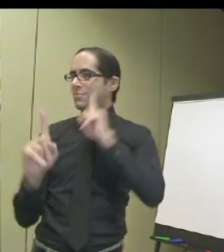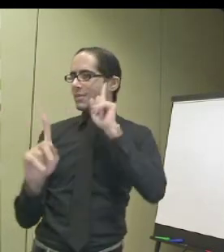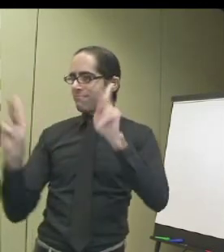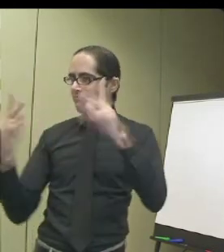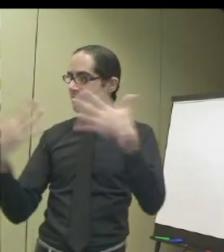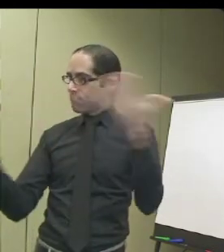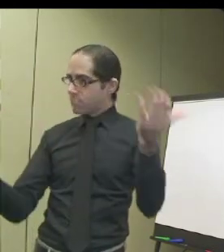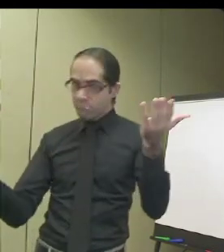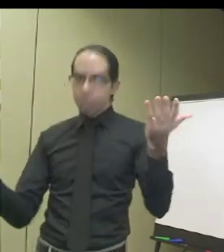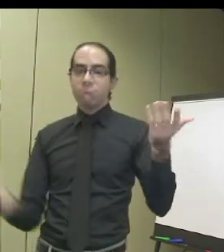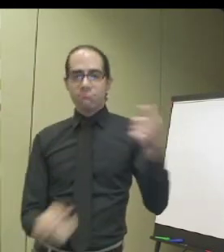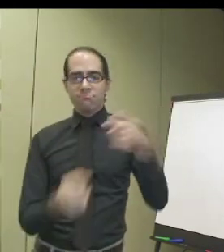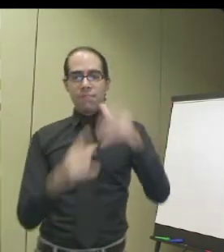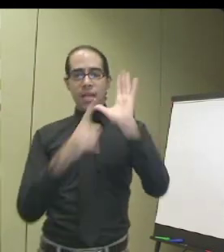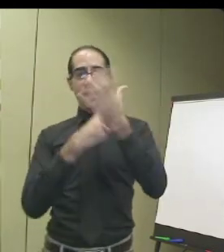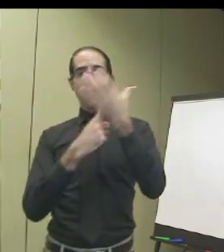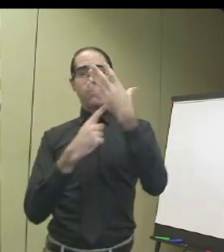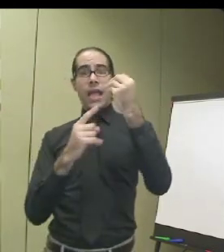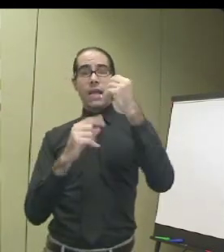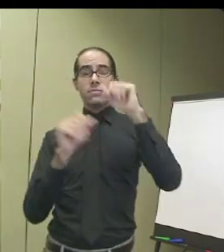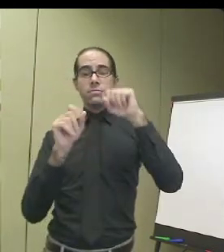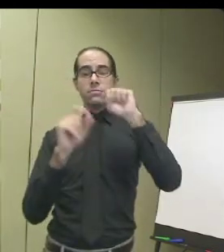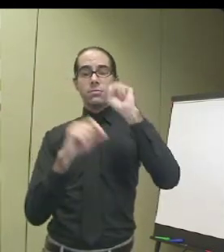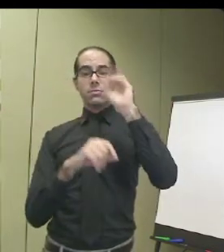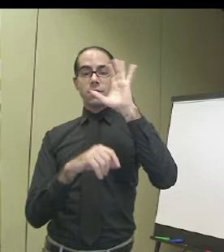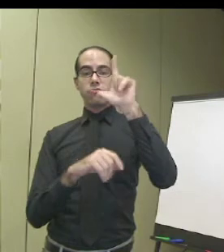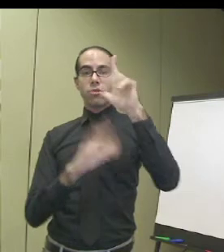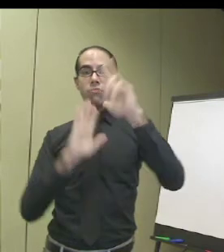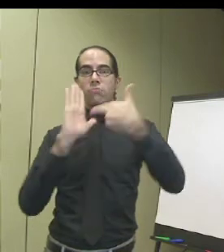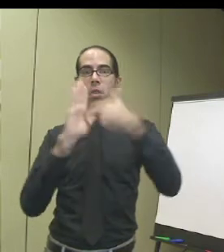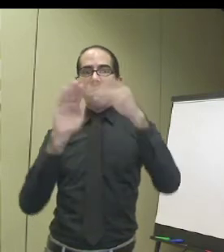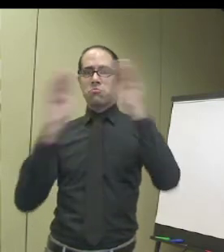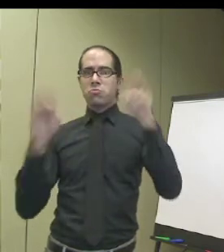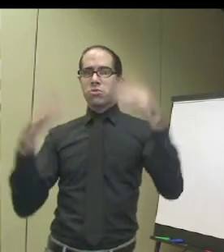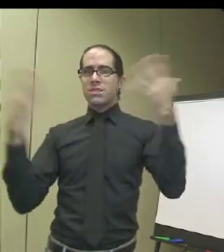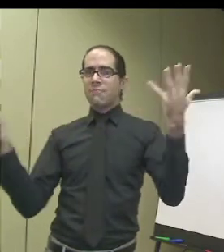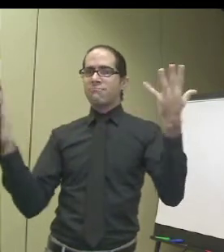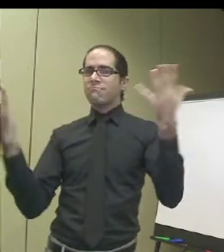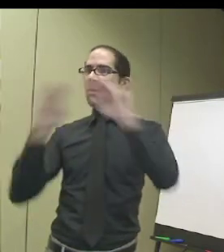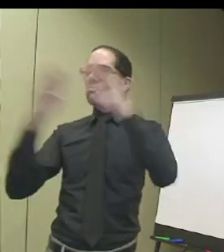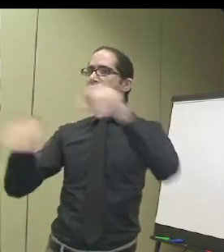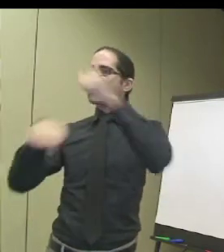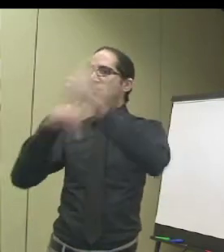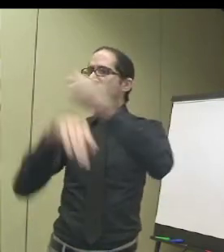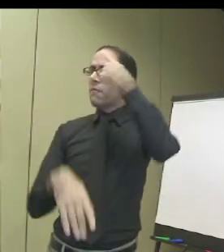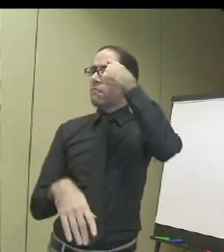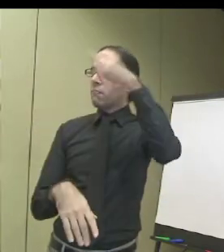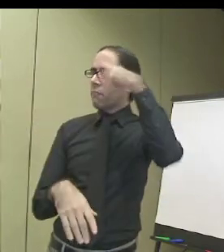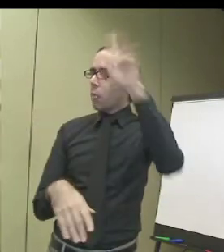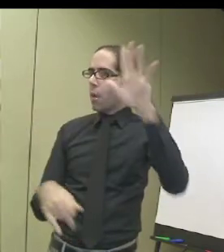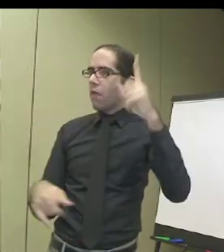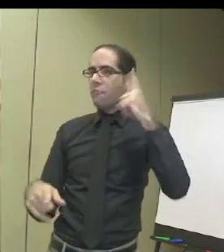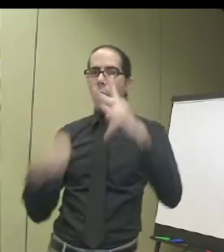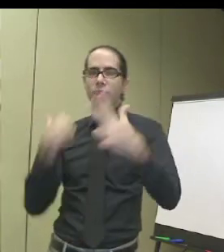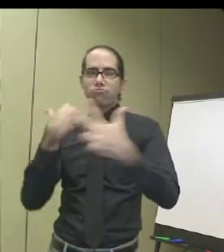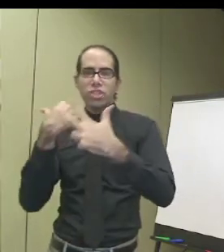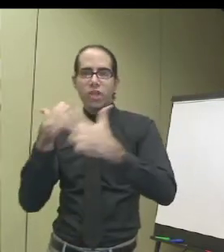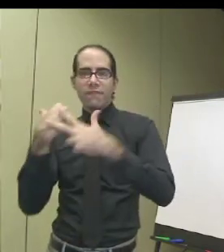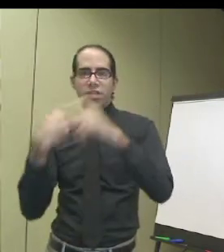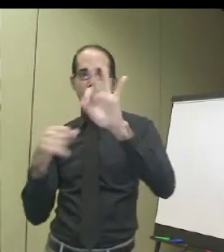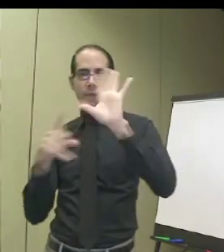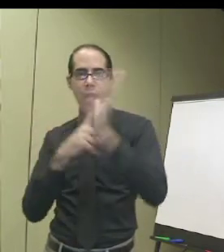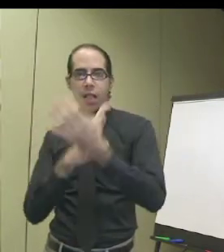with disabilities. But the point is to make things accessible for people that are deaf. And what is the cultural role of the museum?